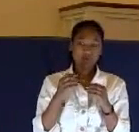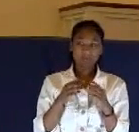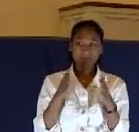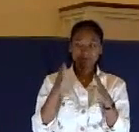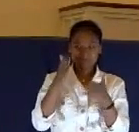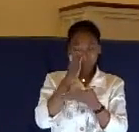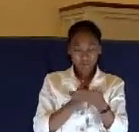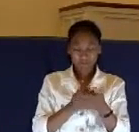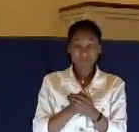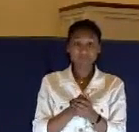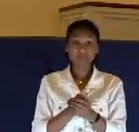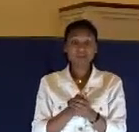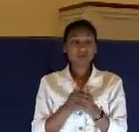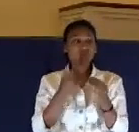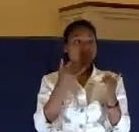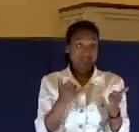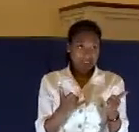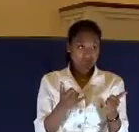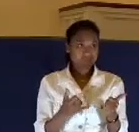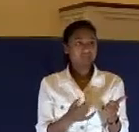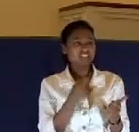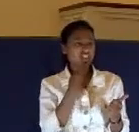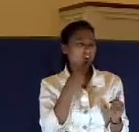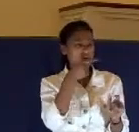is they have to get approval from Rome.